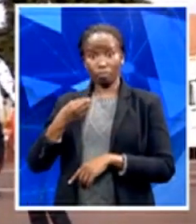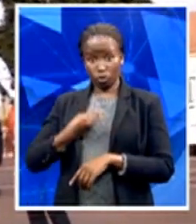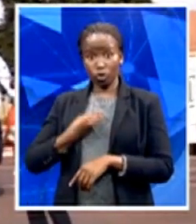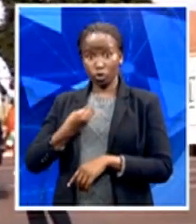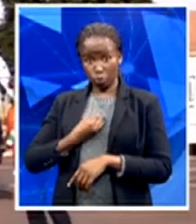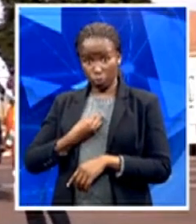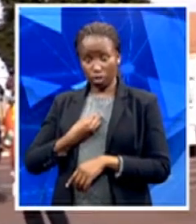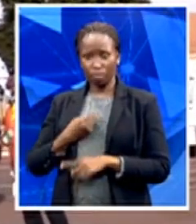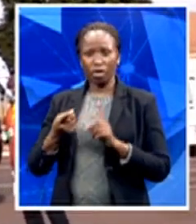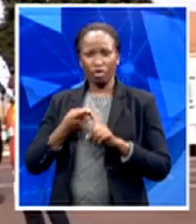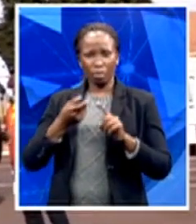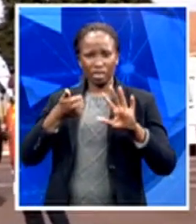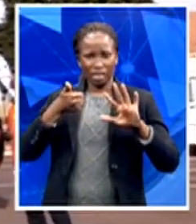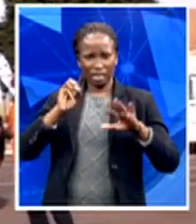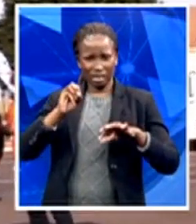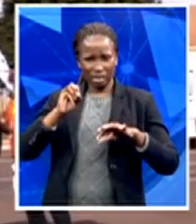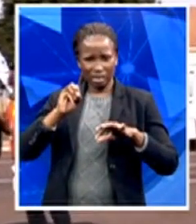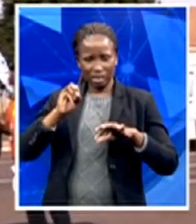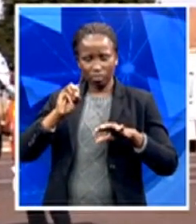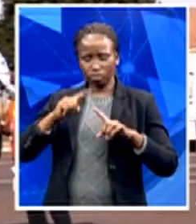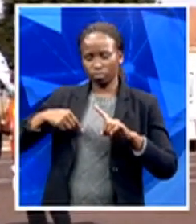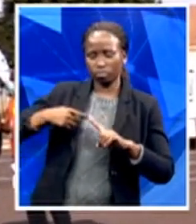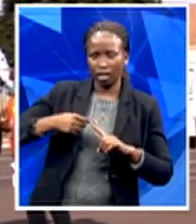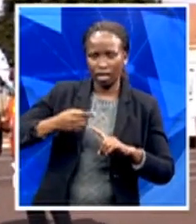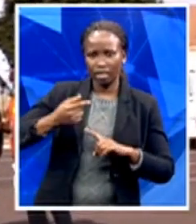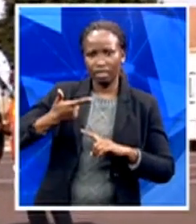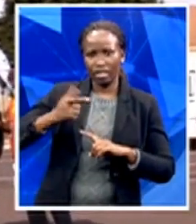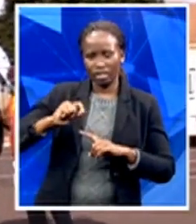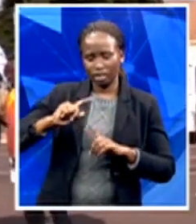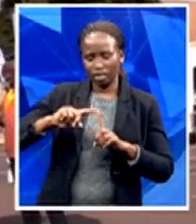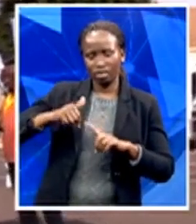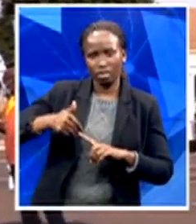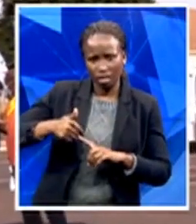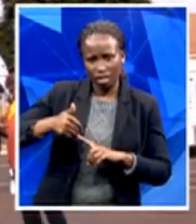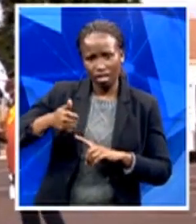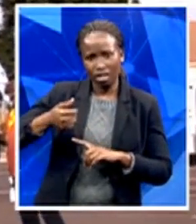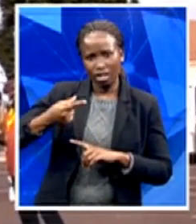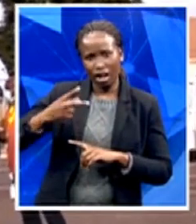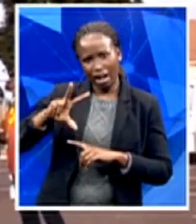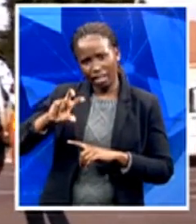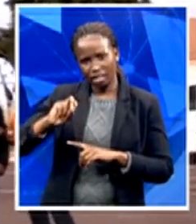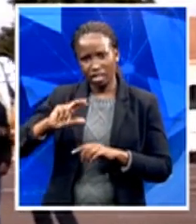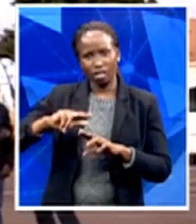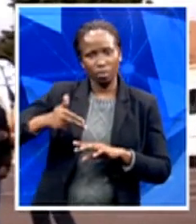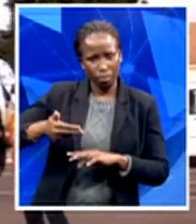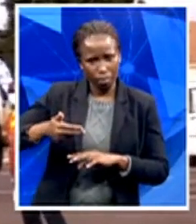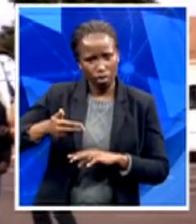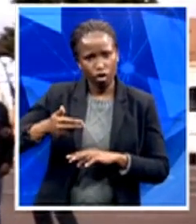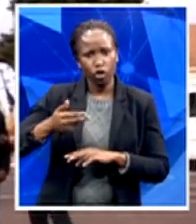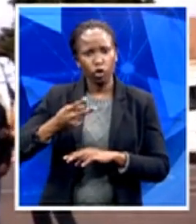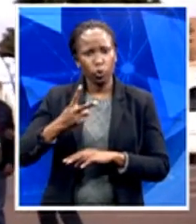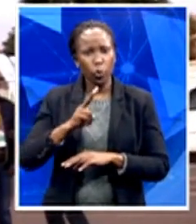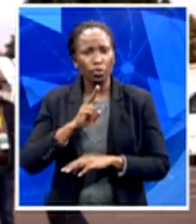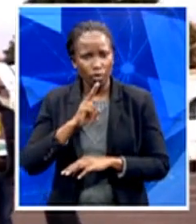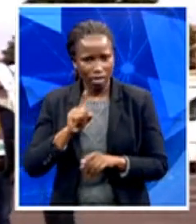to the 70s, to the 80s, even to the youth of 2000s, they will be able